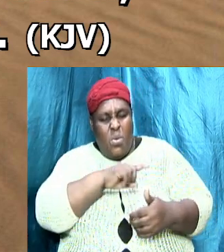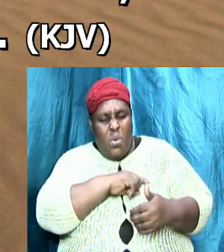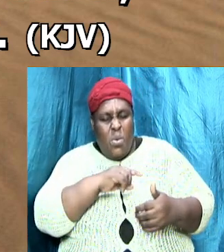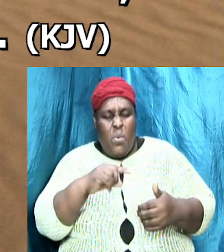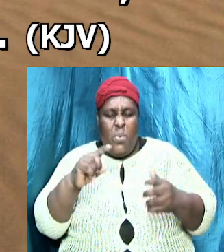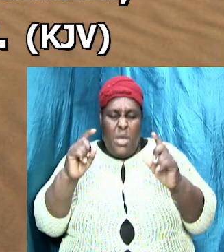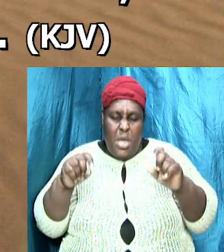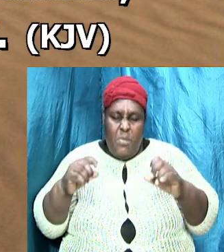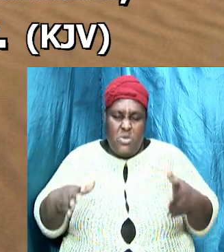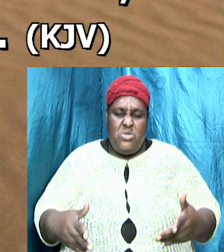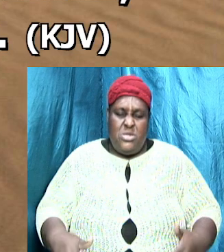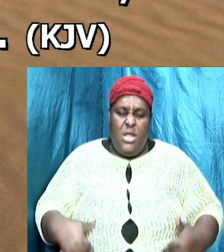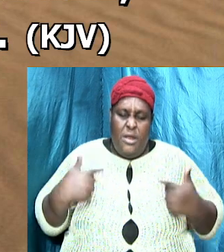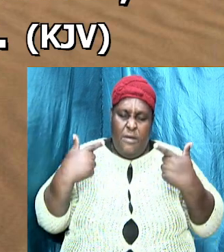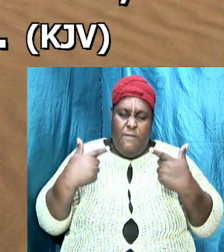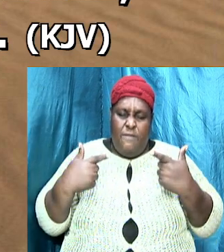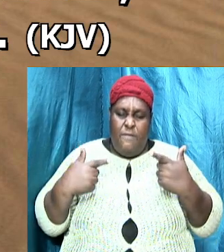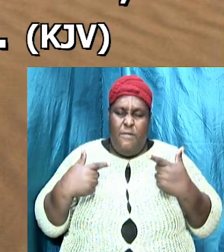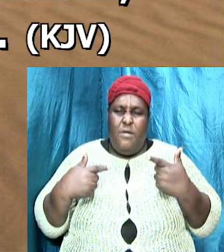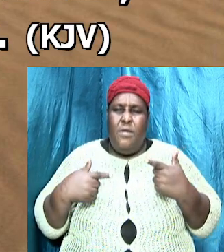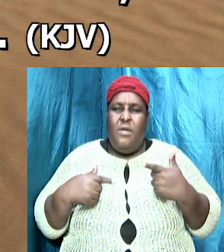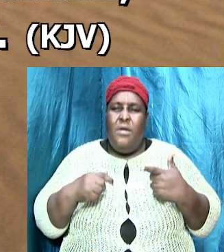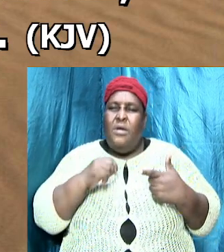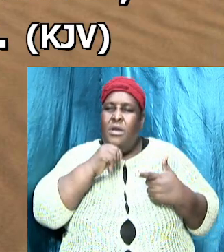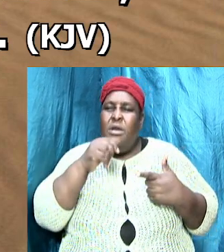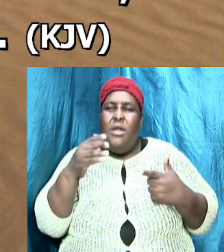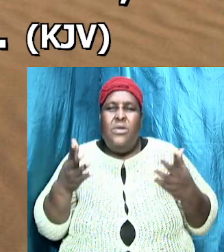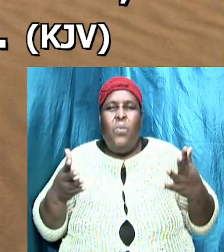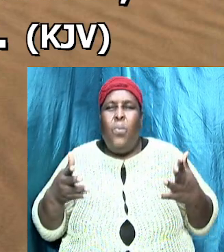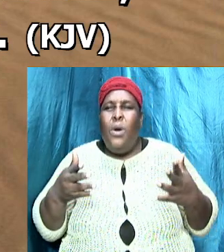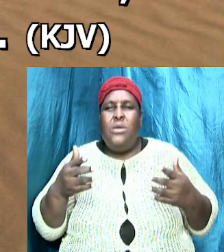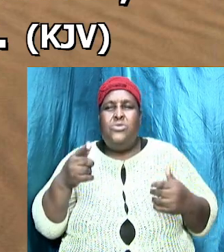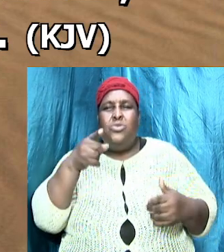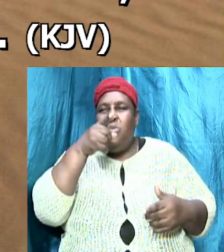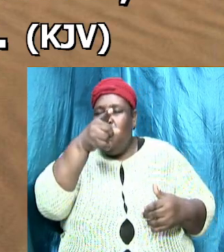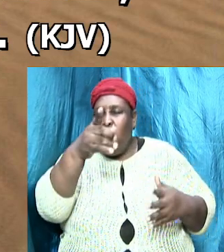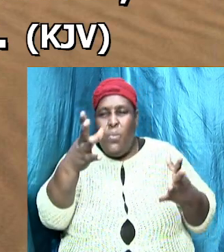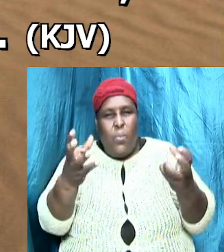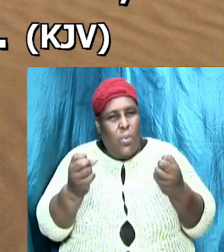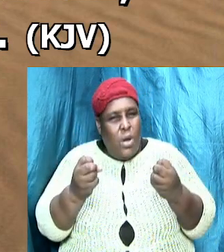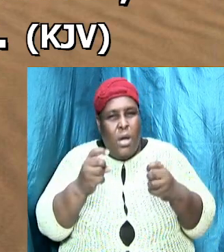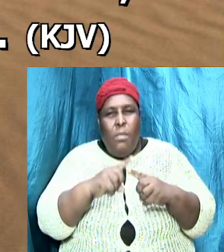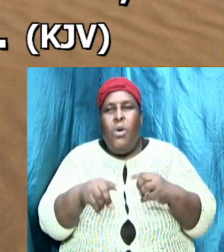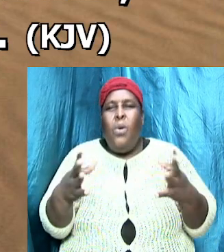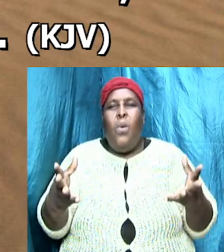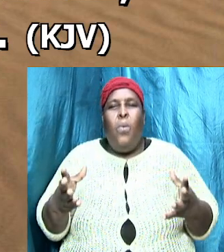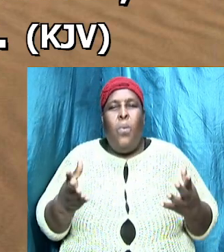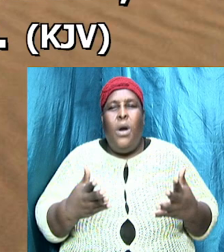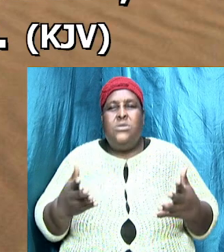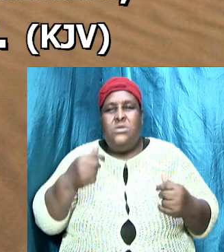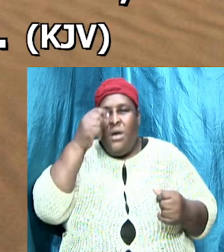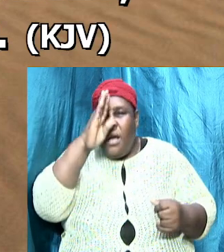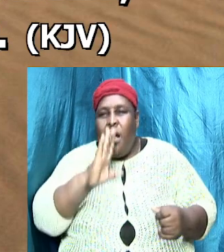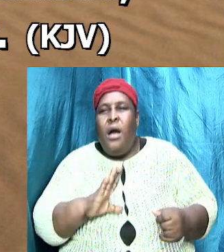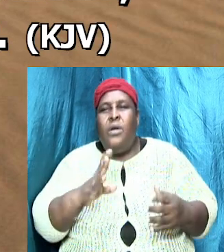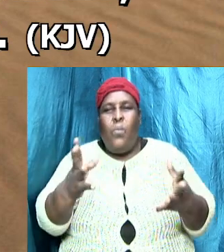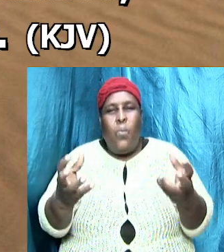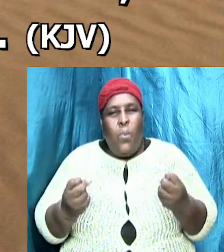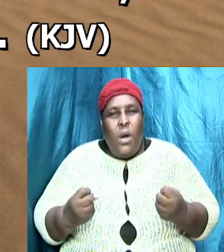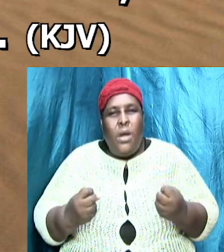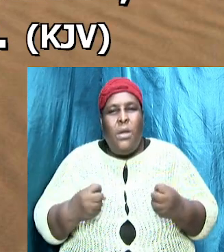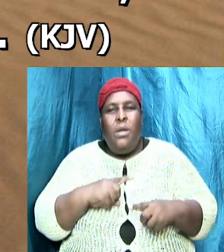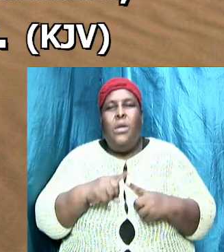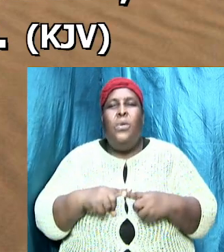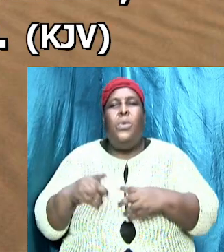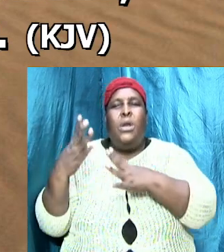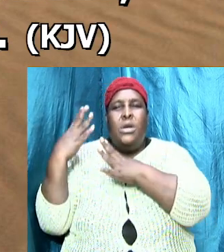want you to live it's not about what you want but it's about what God wants when we accept the Bible as